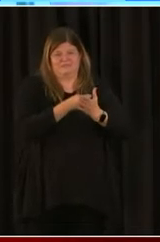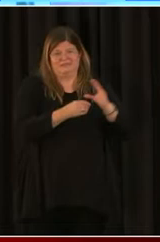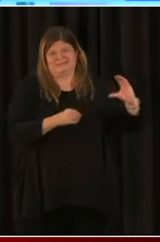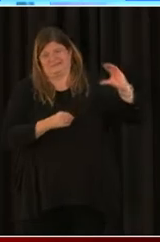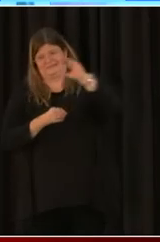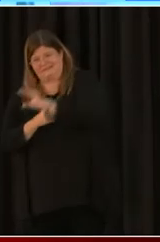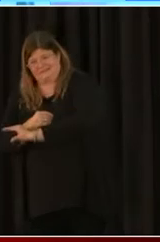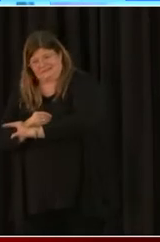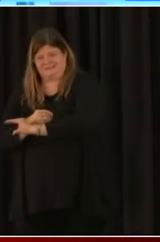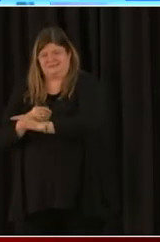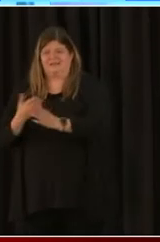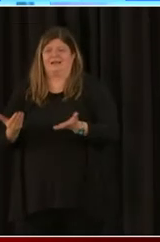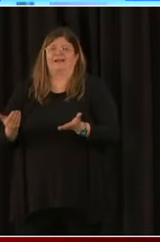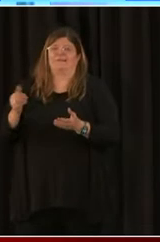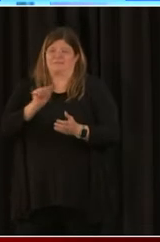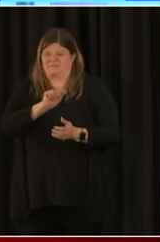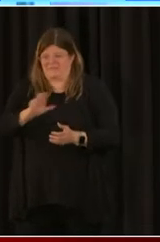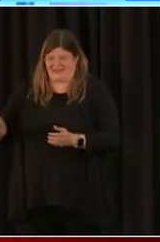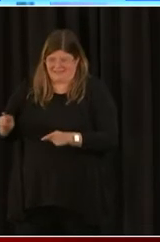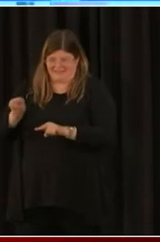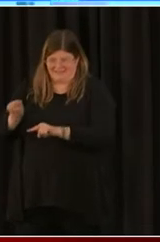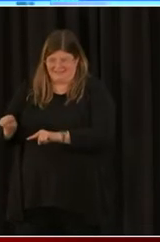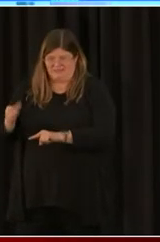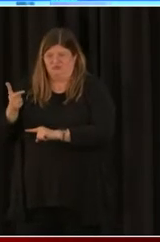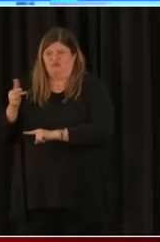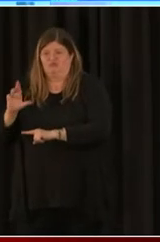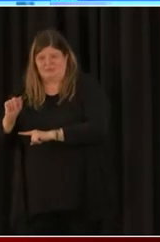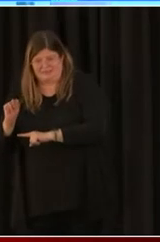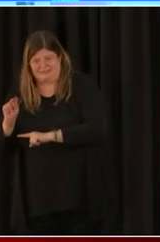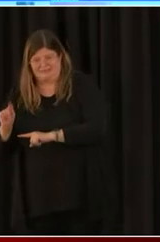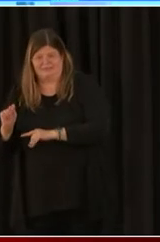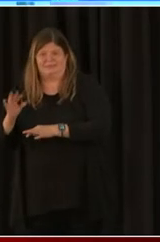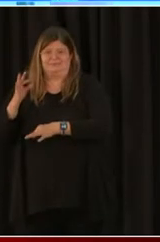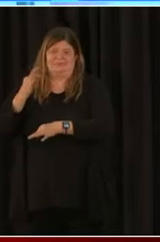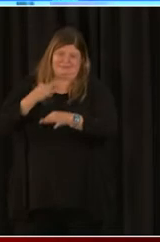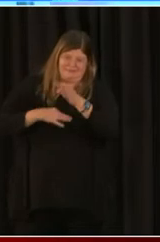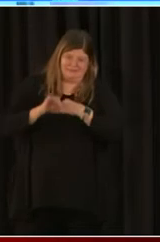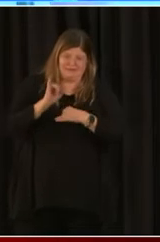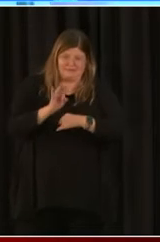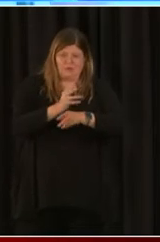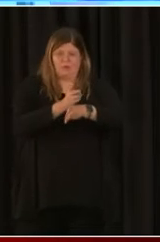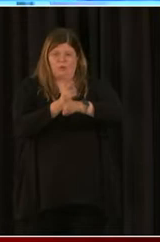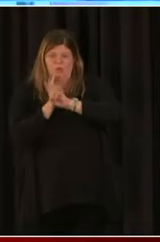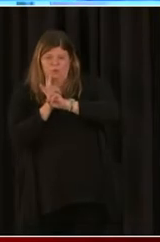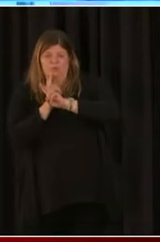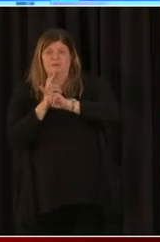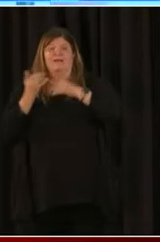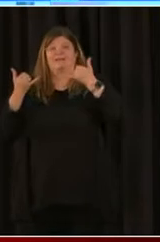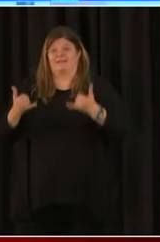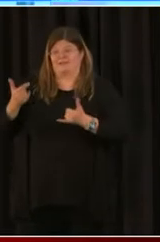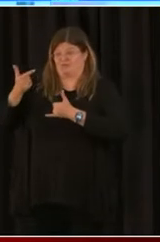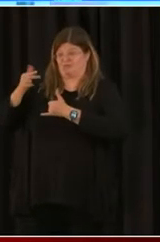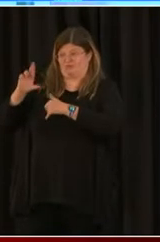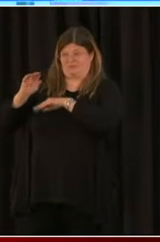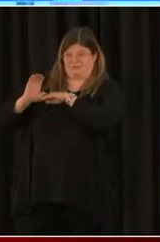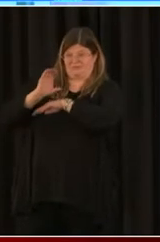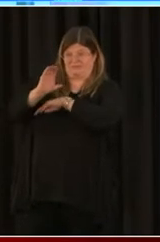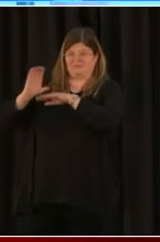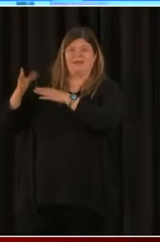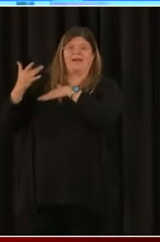if your first EIDL Advance grant was under $10,000. So you can come back to the SBA